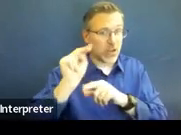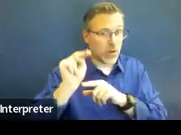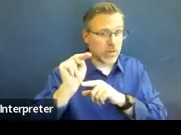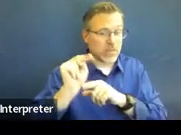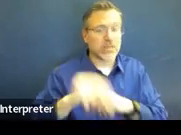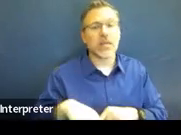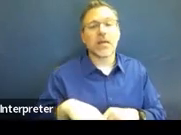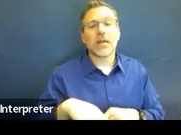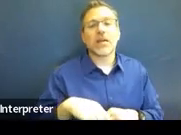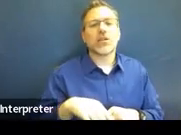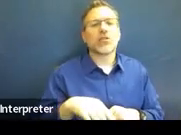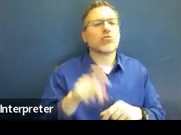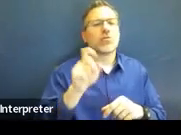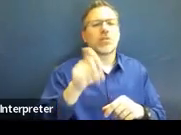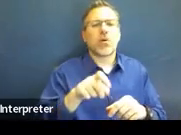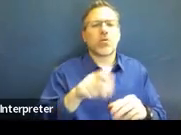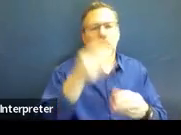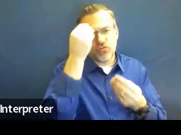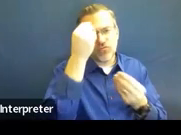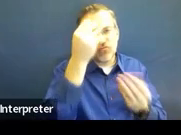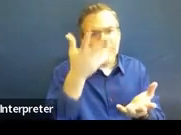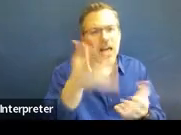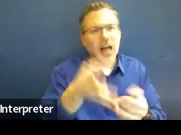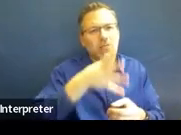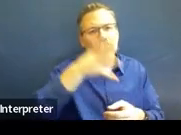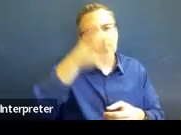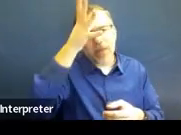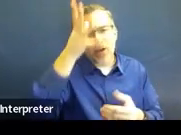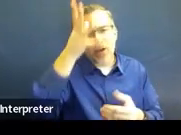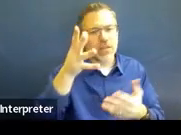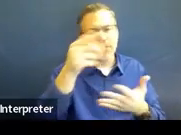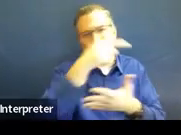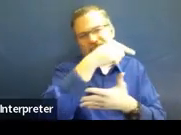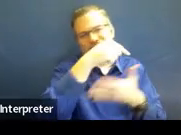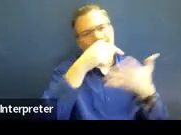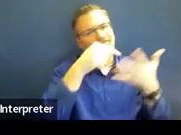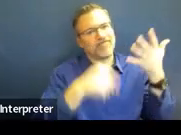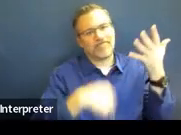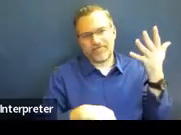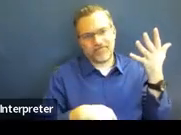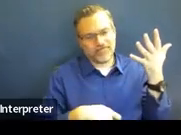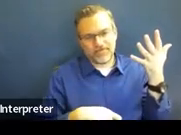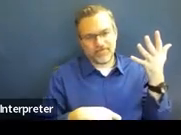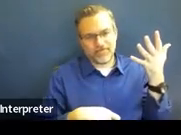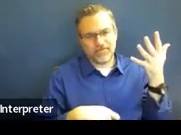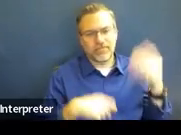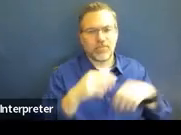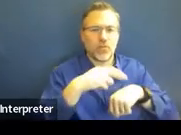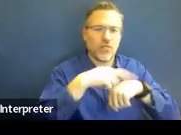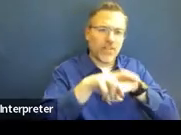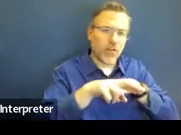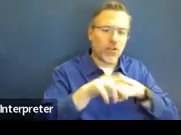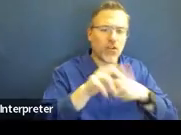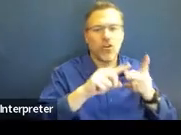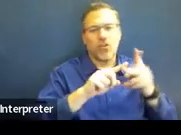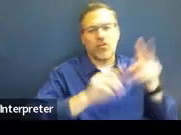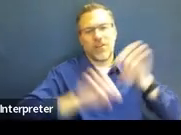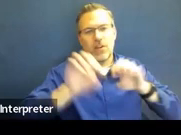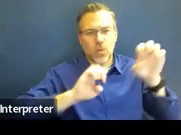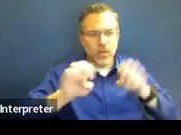proposed actions or refusing to take actions on any of these things listed here, such as referral, evaluation,